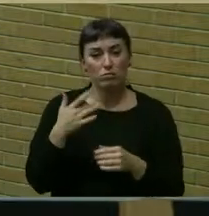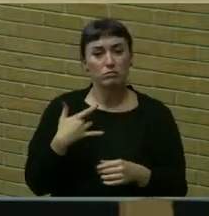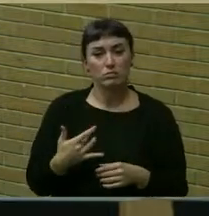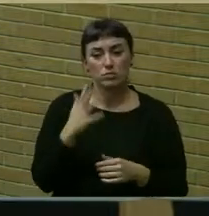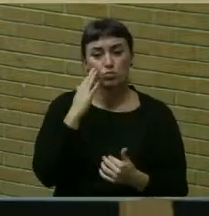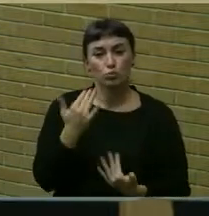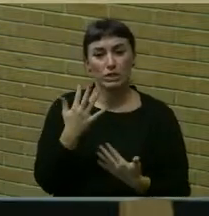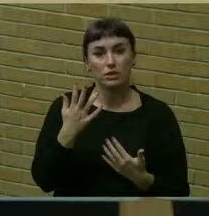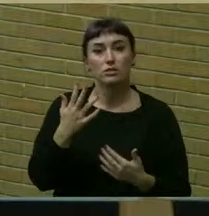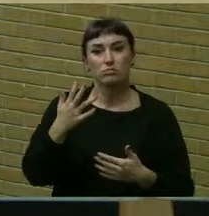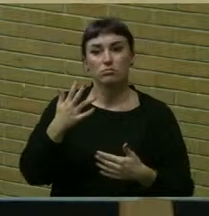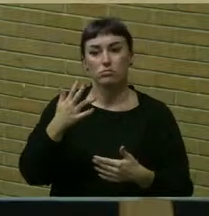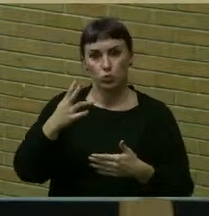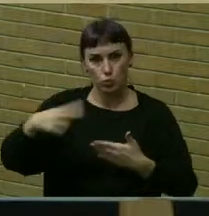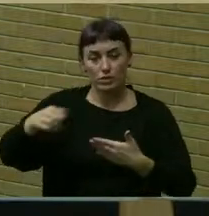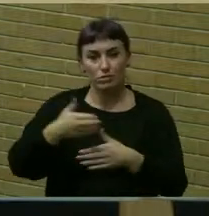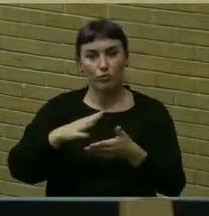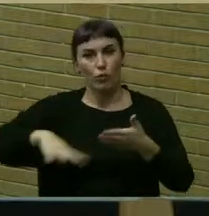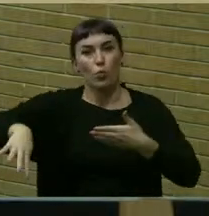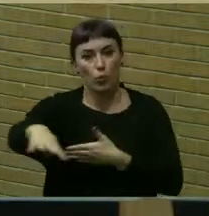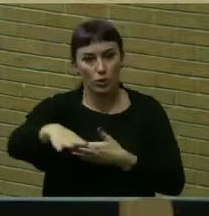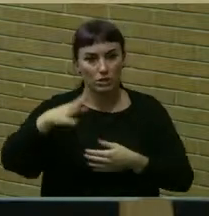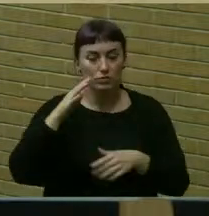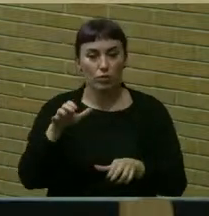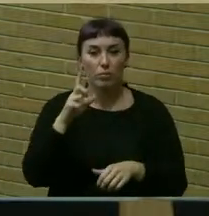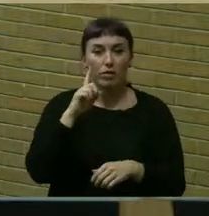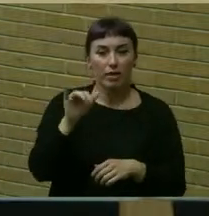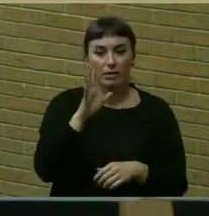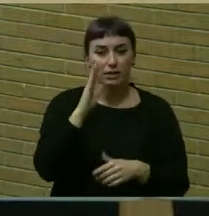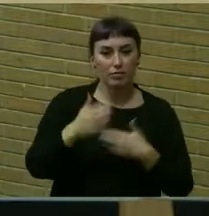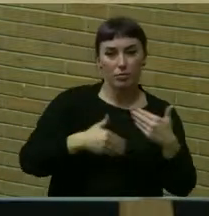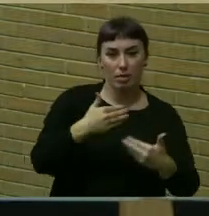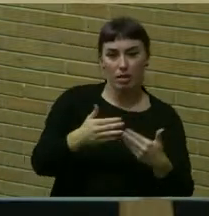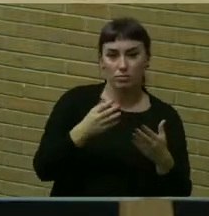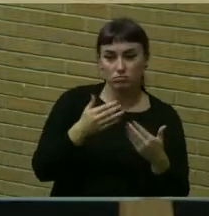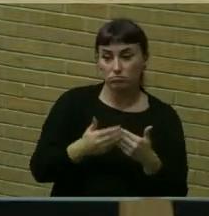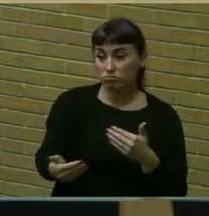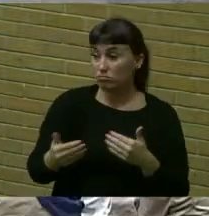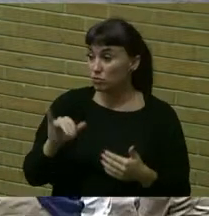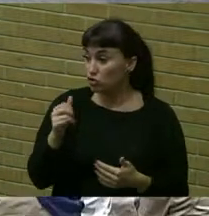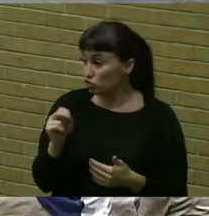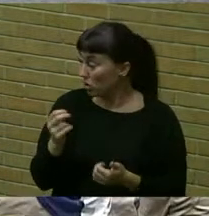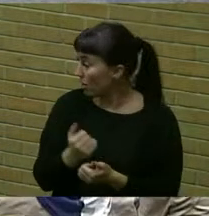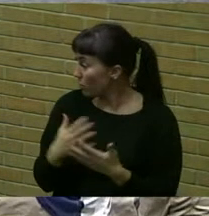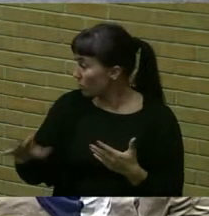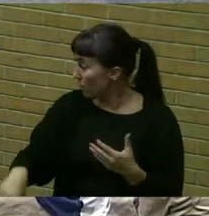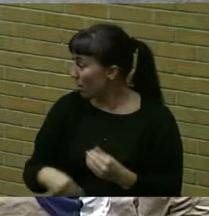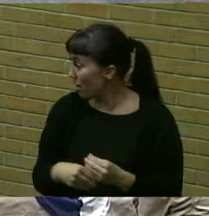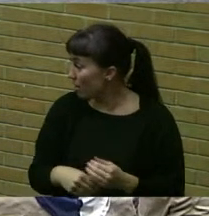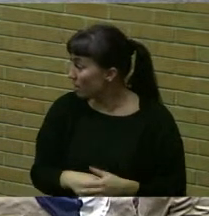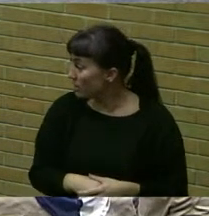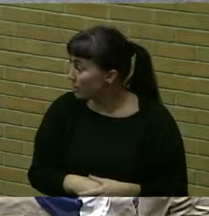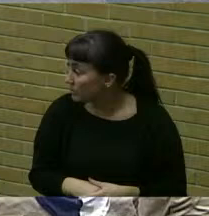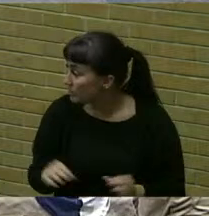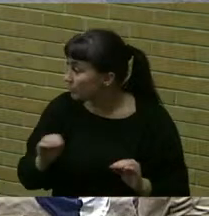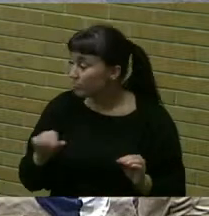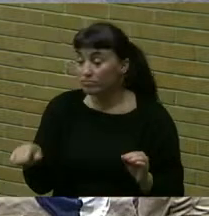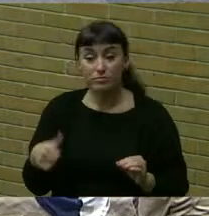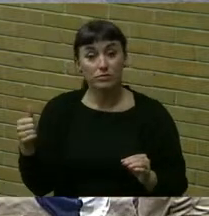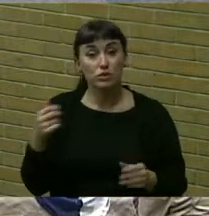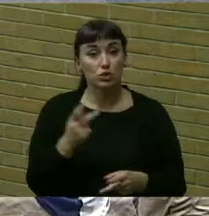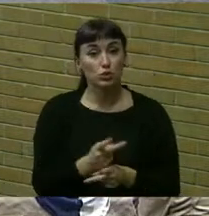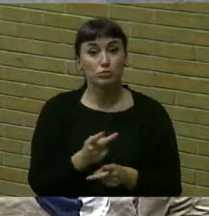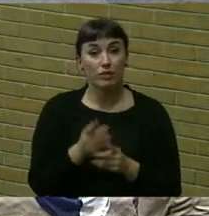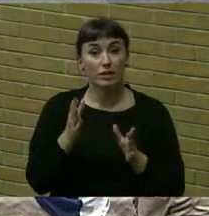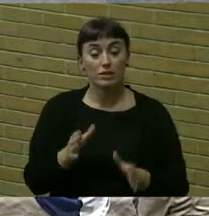wait for two weeks to do so but that's sort of a road map going forward john anything else you want to uh nothing for the supervisor that